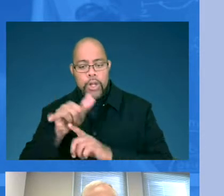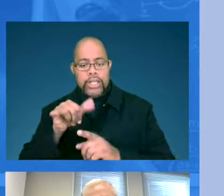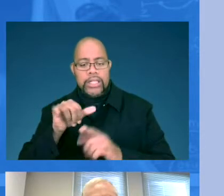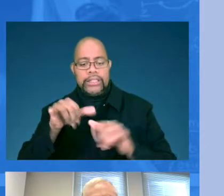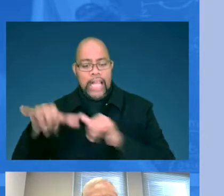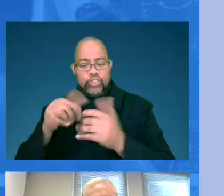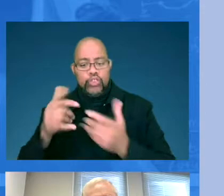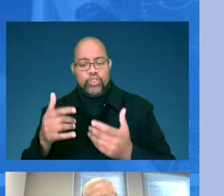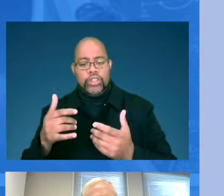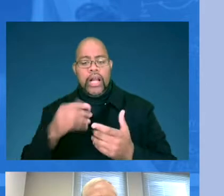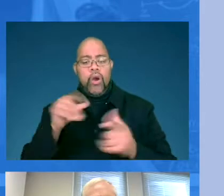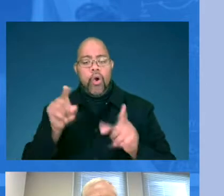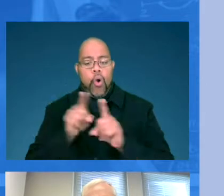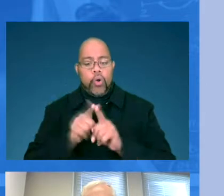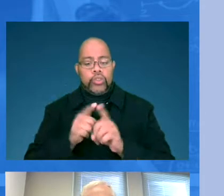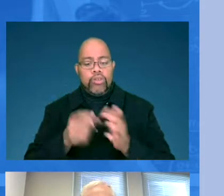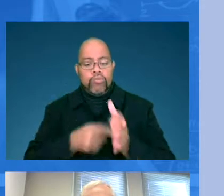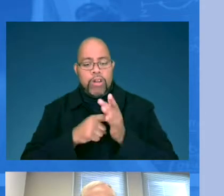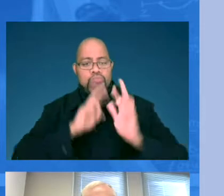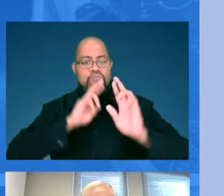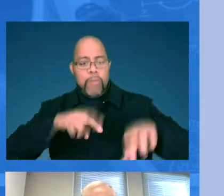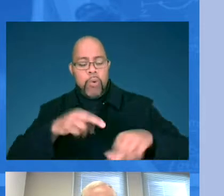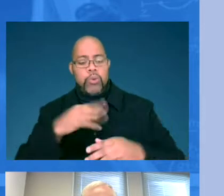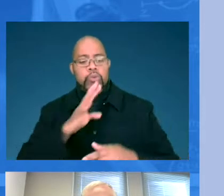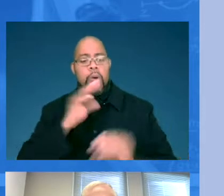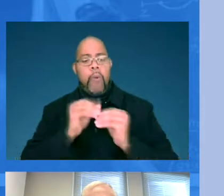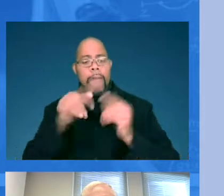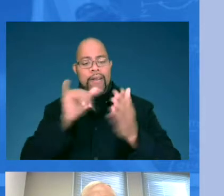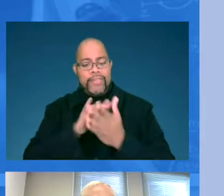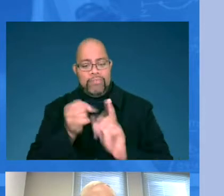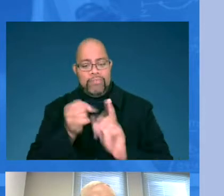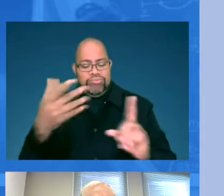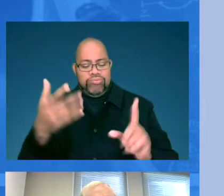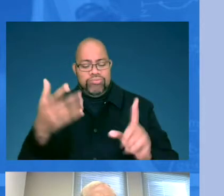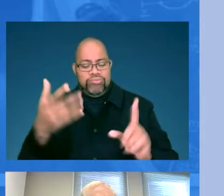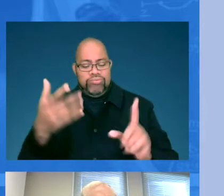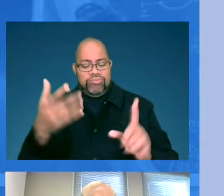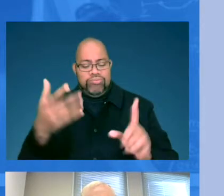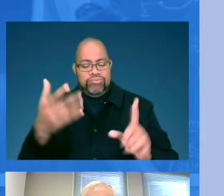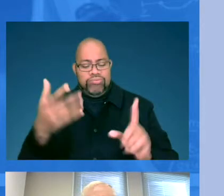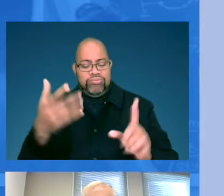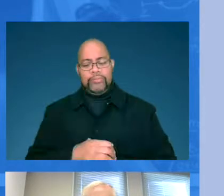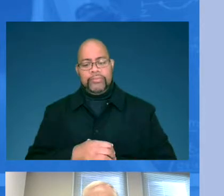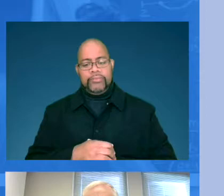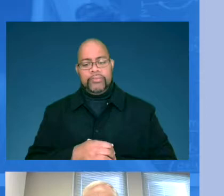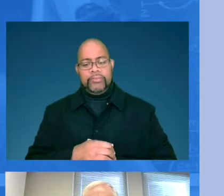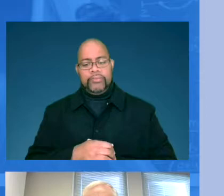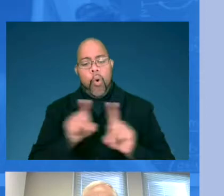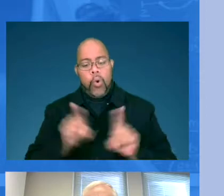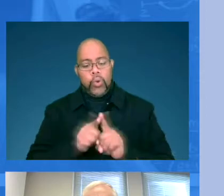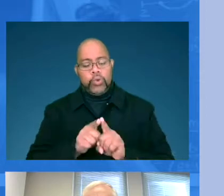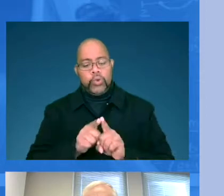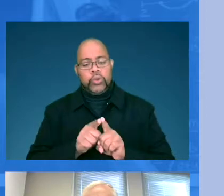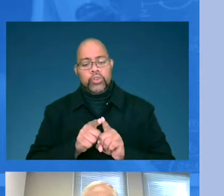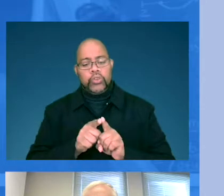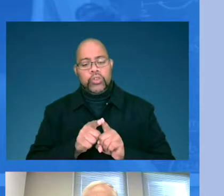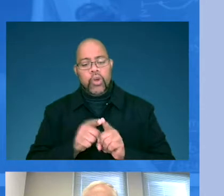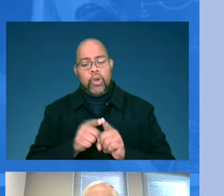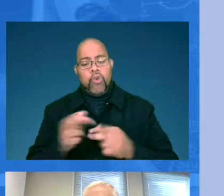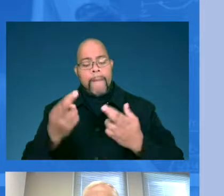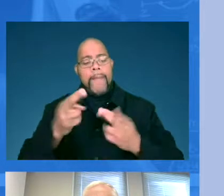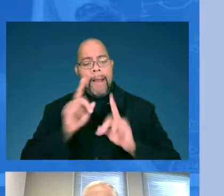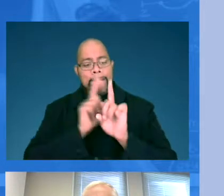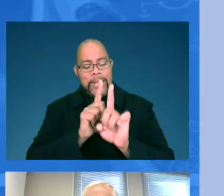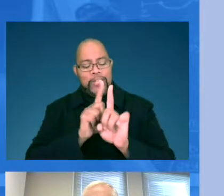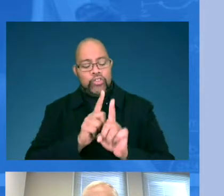mandated reporting, and we'll talk a little bit more about that here in a second. Okay? We also would recommend that a mentoring program be established with either